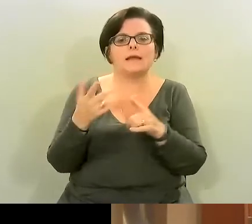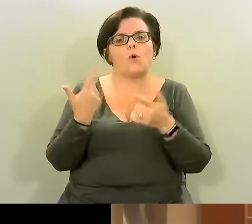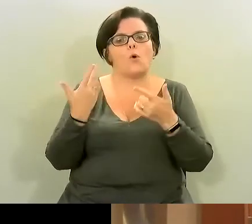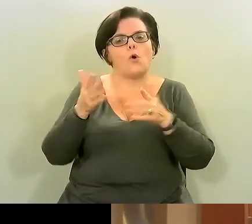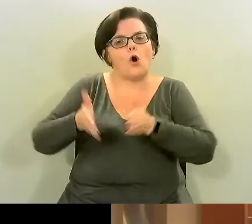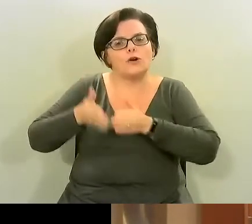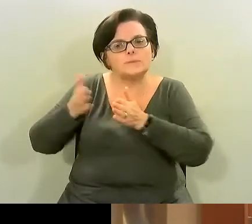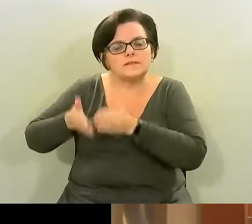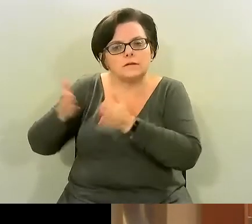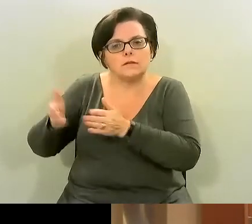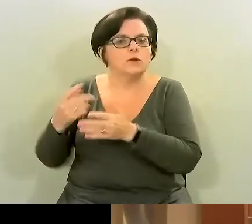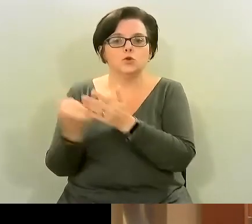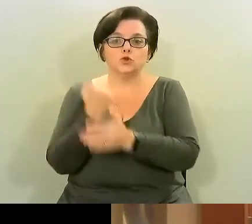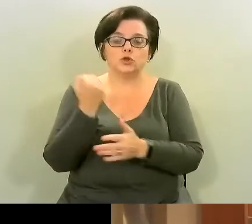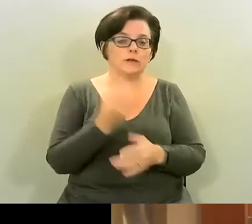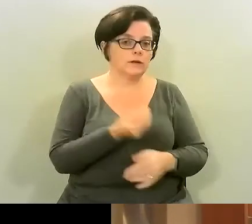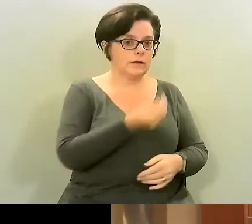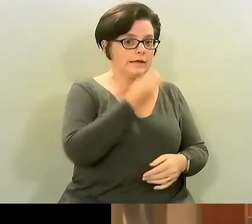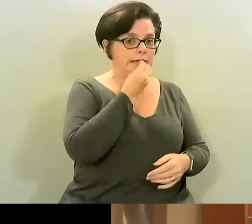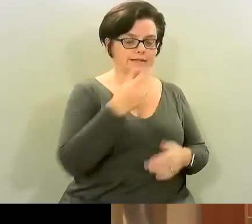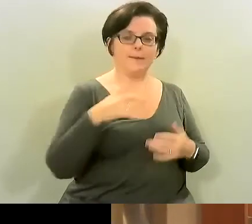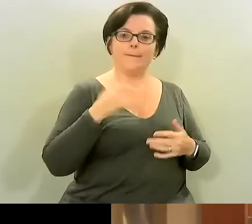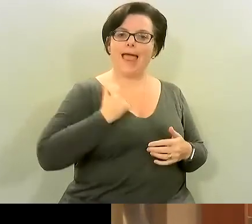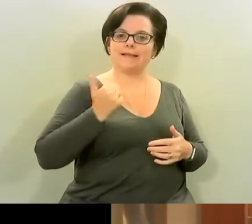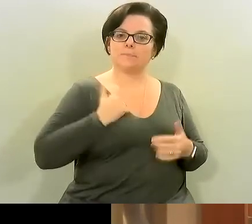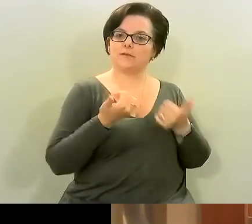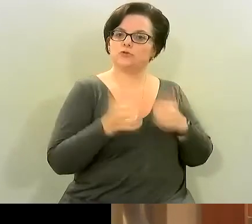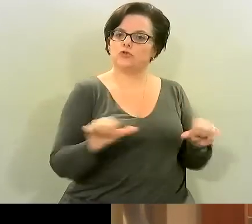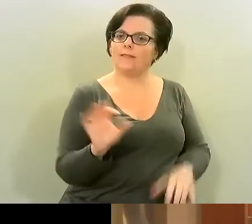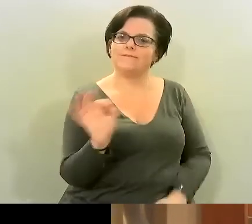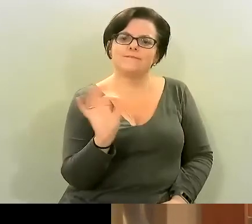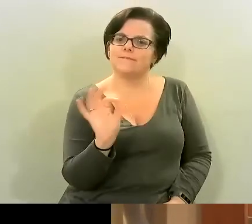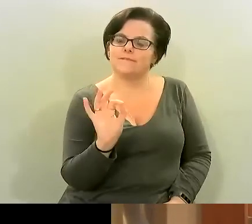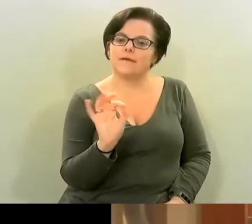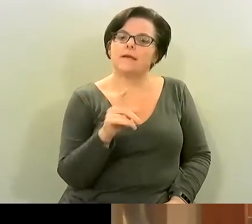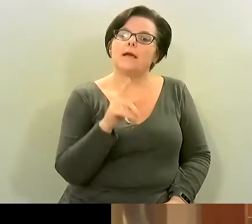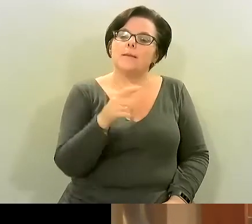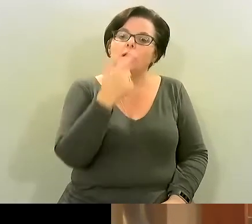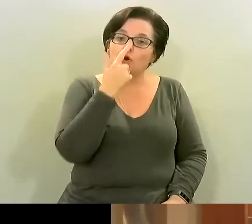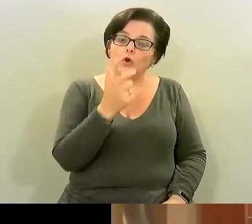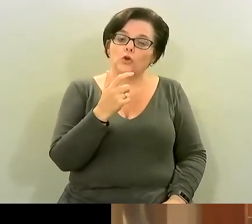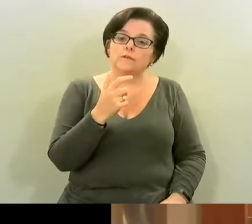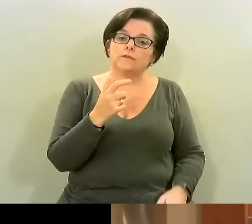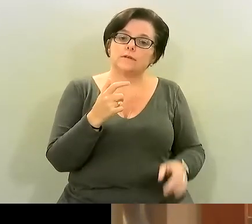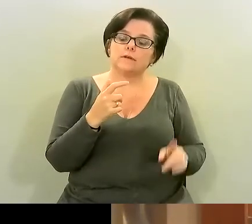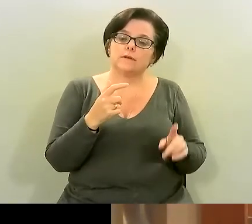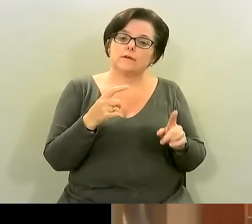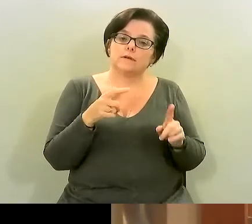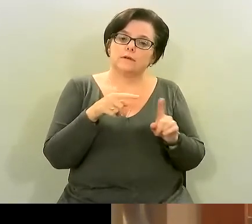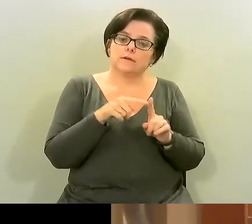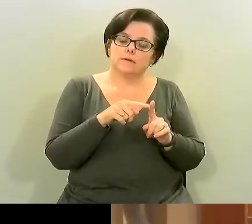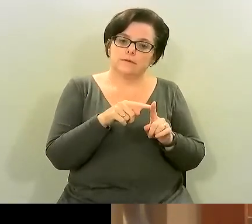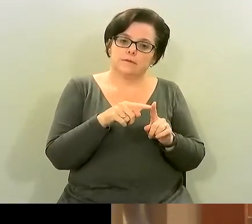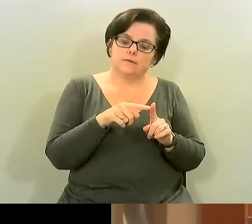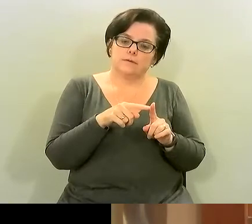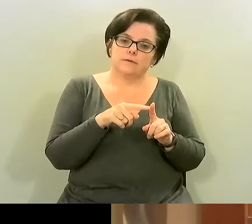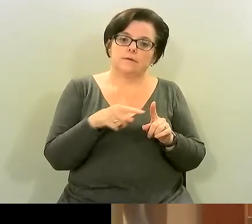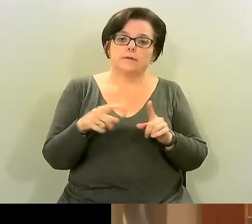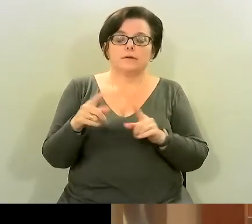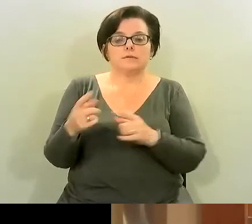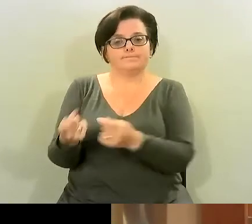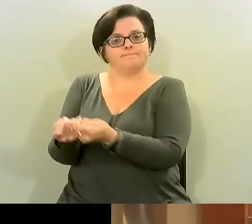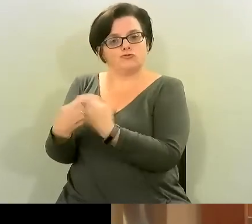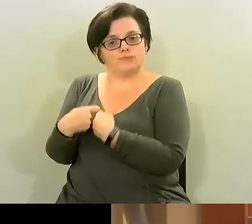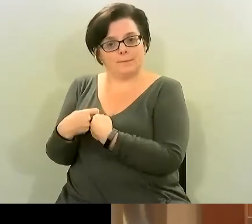it doesn't exclude using food but you might need more acute treatment before you also integrate food methods